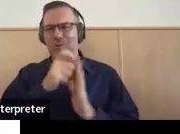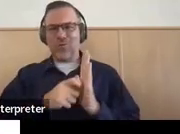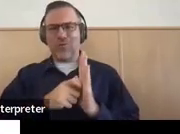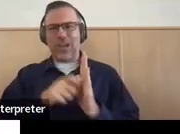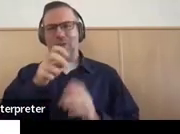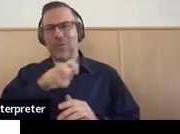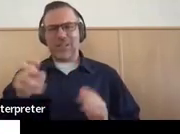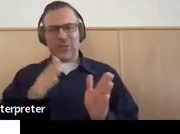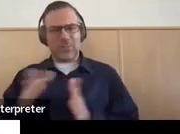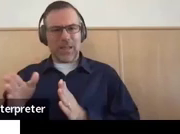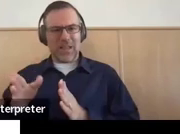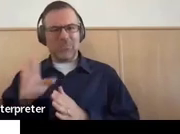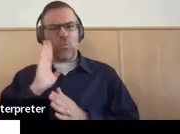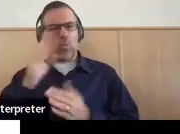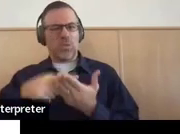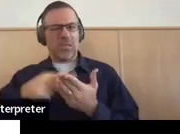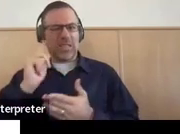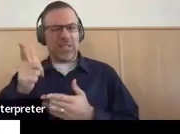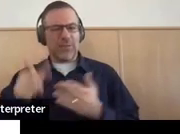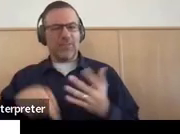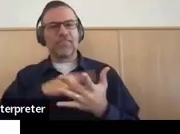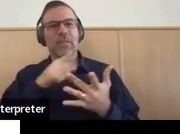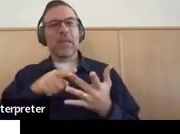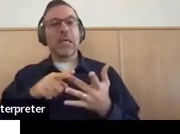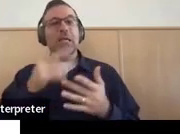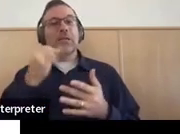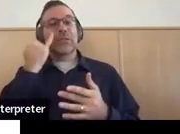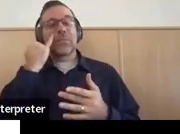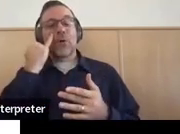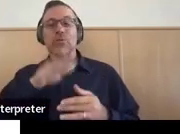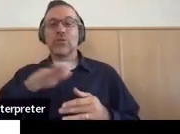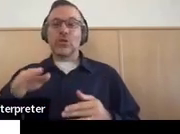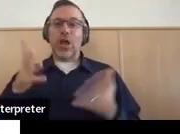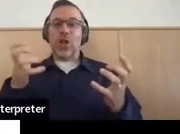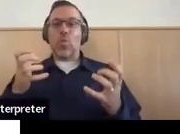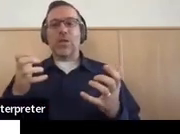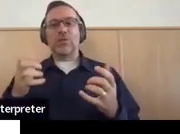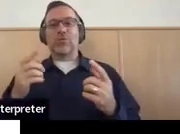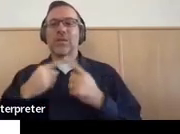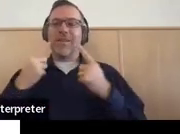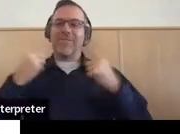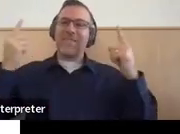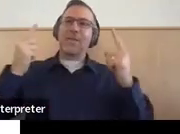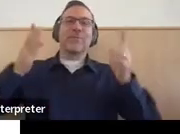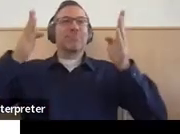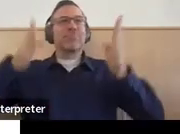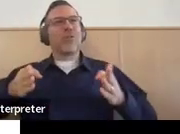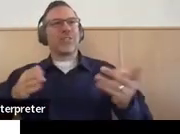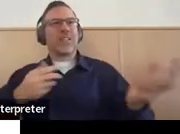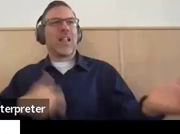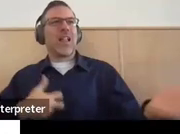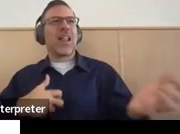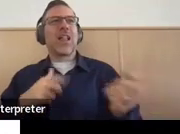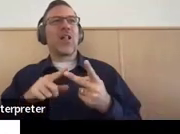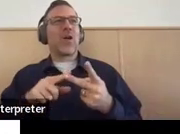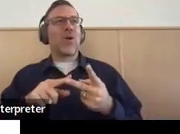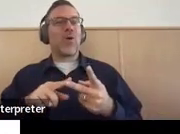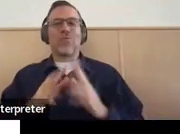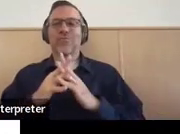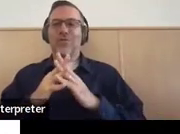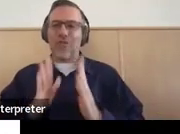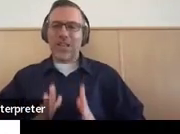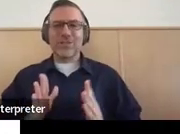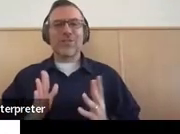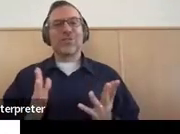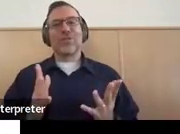What if the child wants to be a rock star or a professional wrestler or a video gamer or something